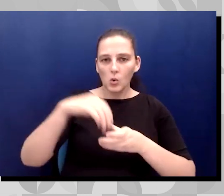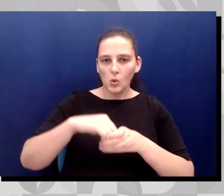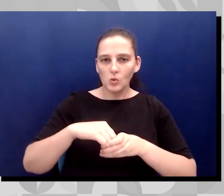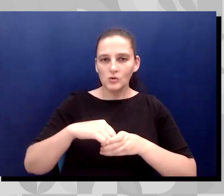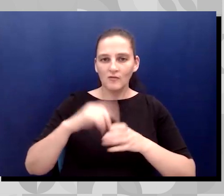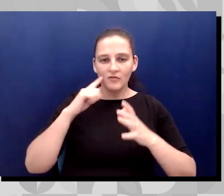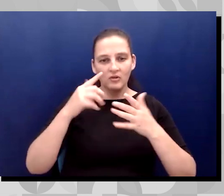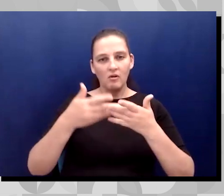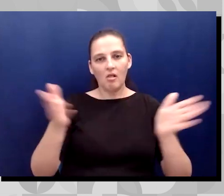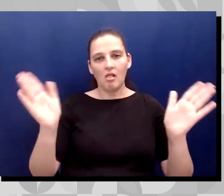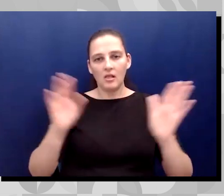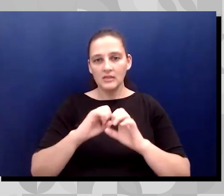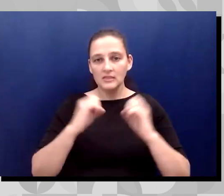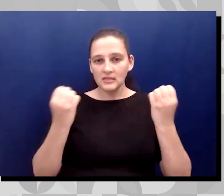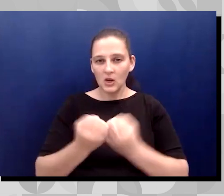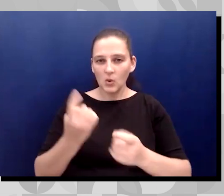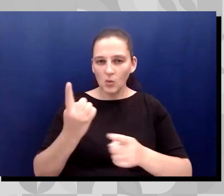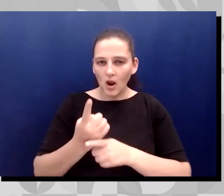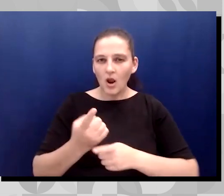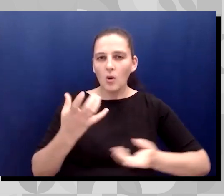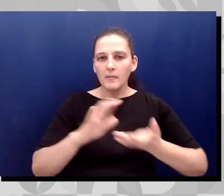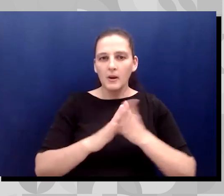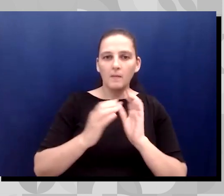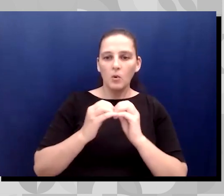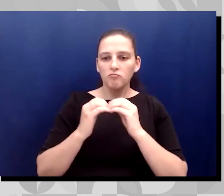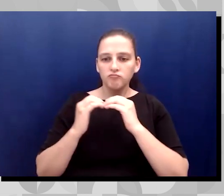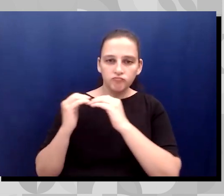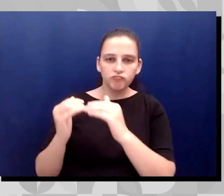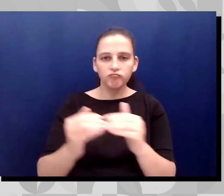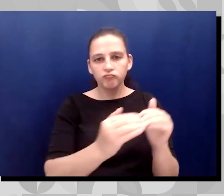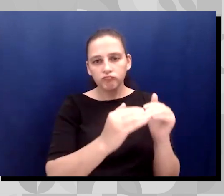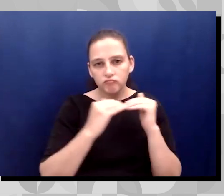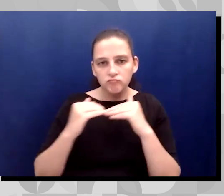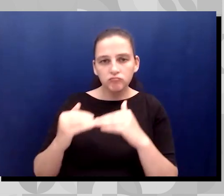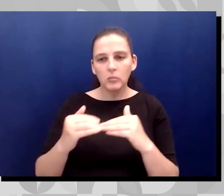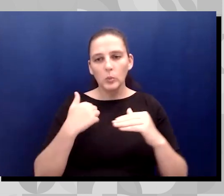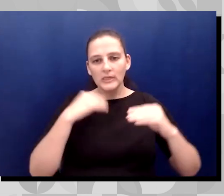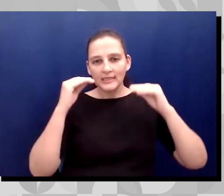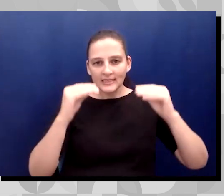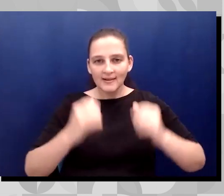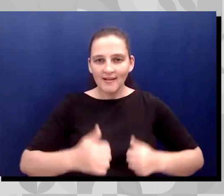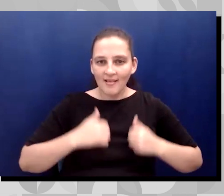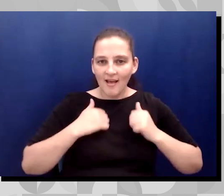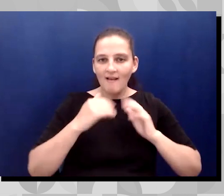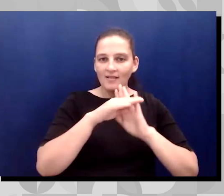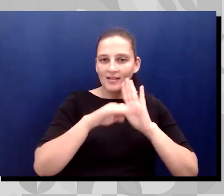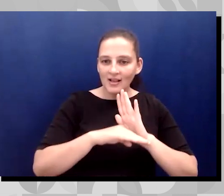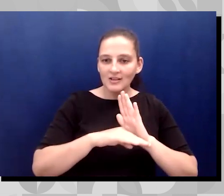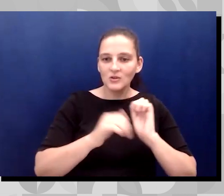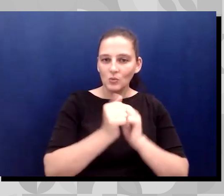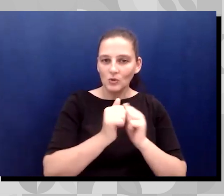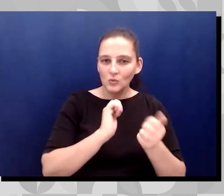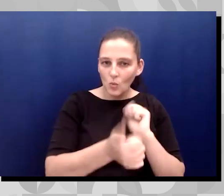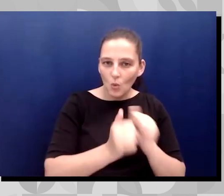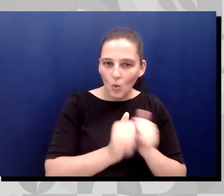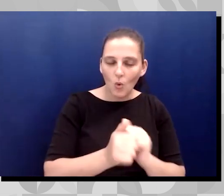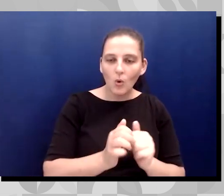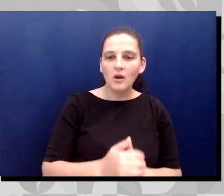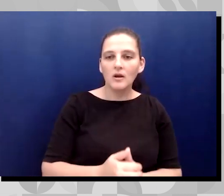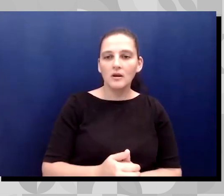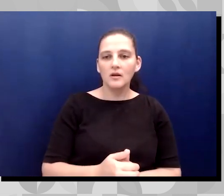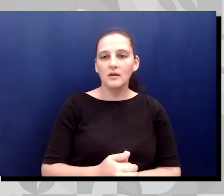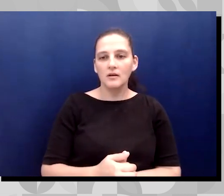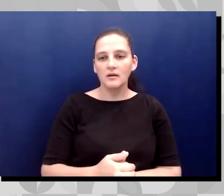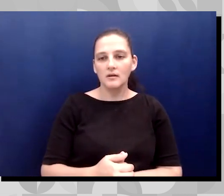field. Um, we teach life lessons through sports and we do, we offer a wide variety of